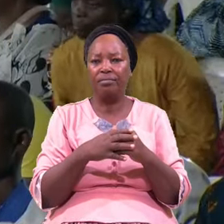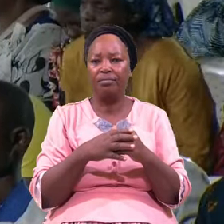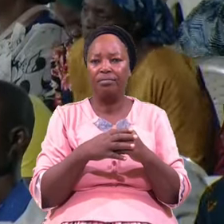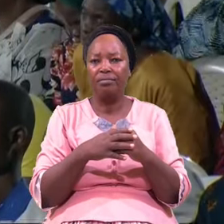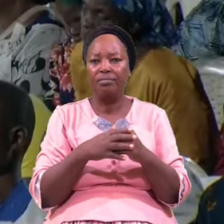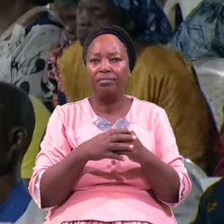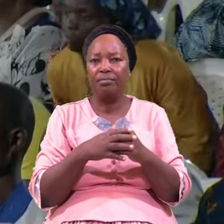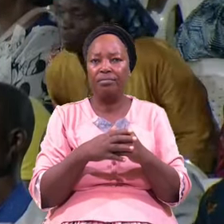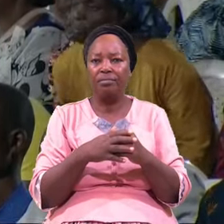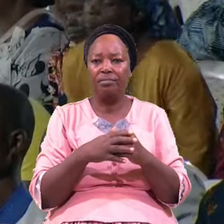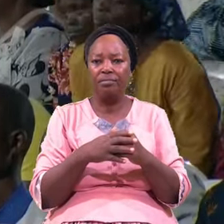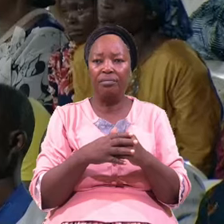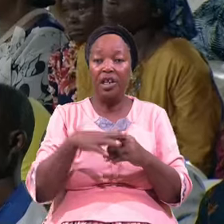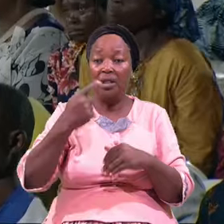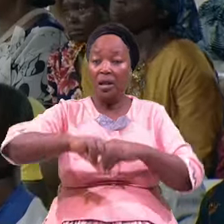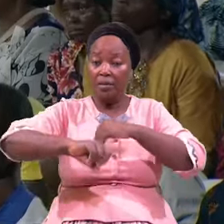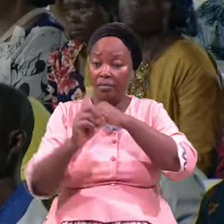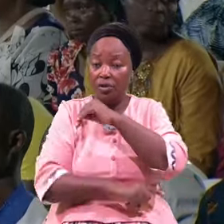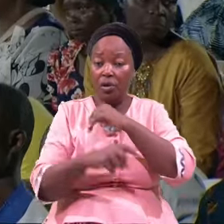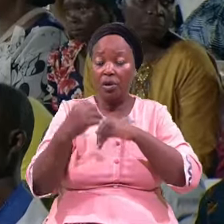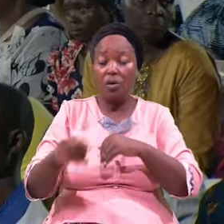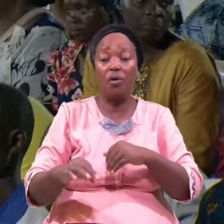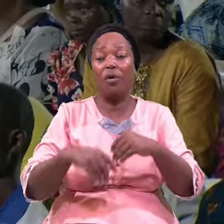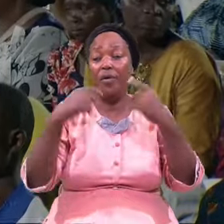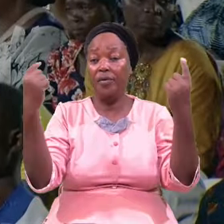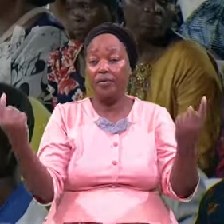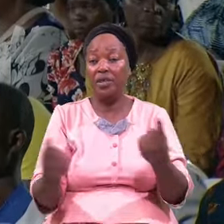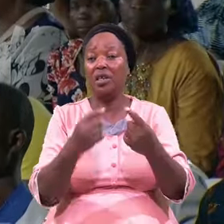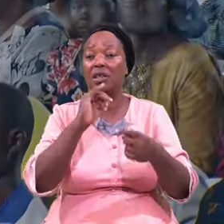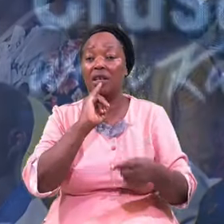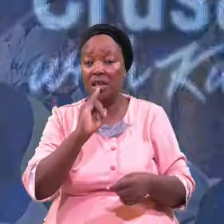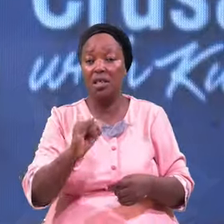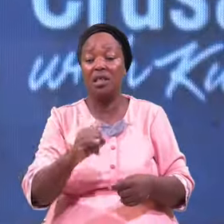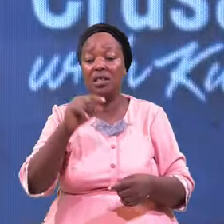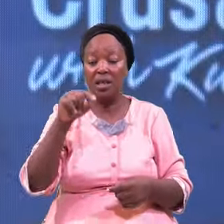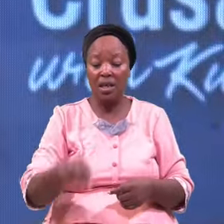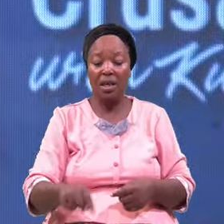The Penalty Of Sin Is Hell